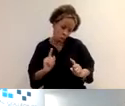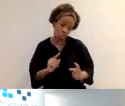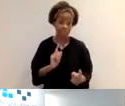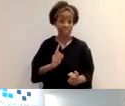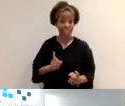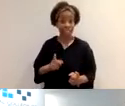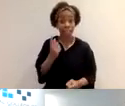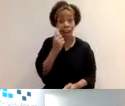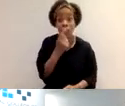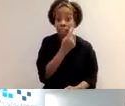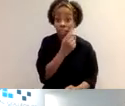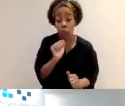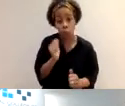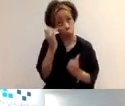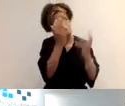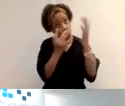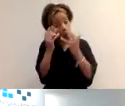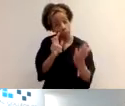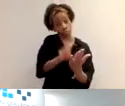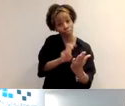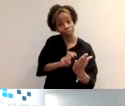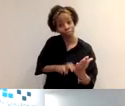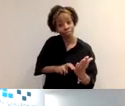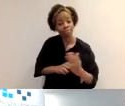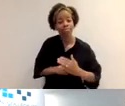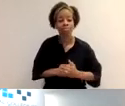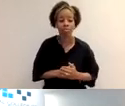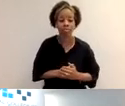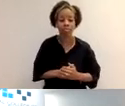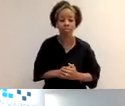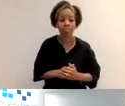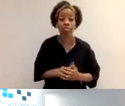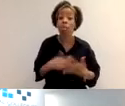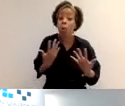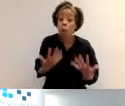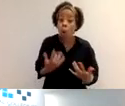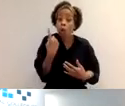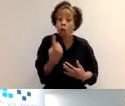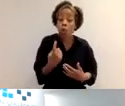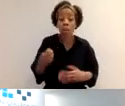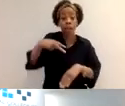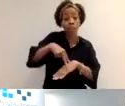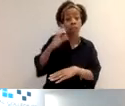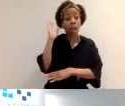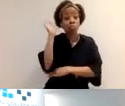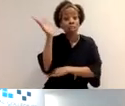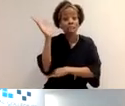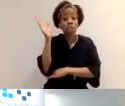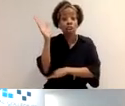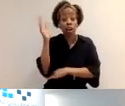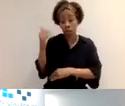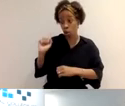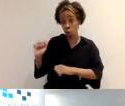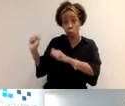submit with your profile if you're selected. It may be that yourself, you've delivered a presentation, so it could be materials from your presentation.